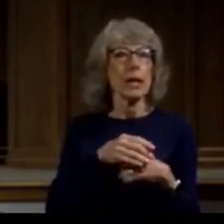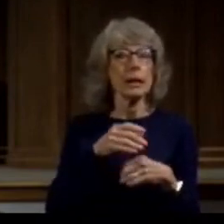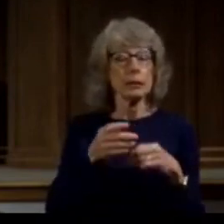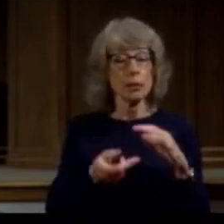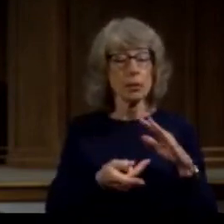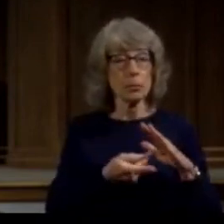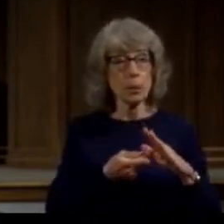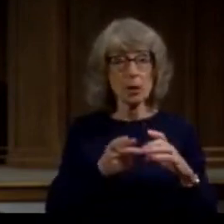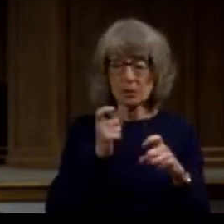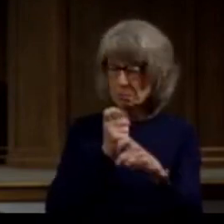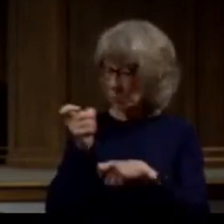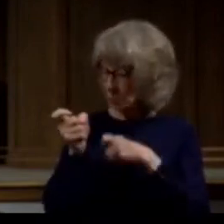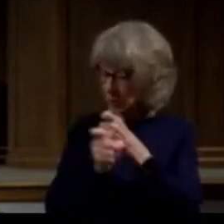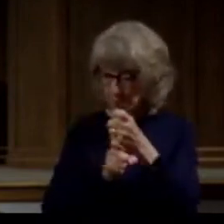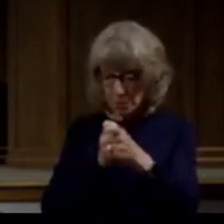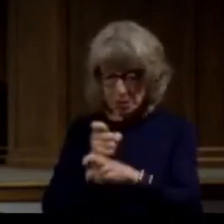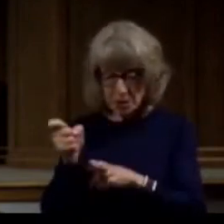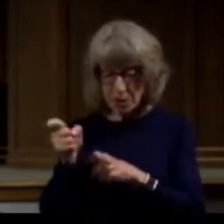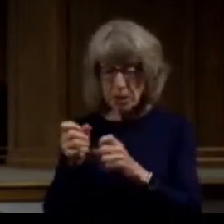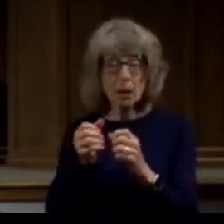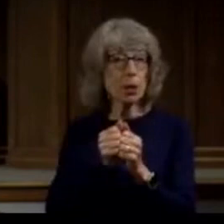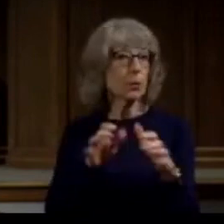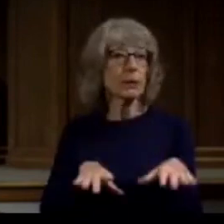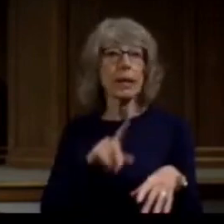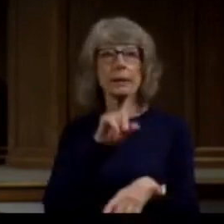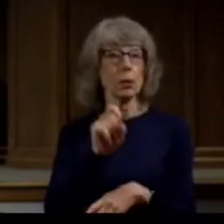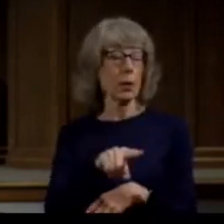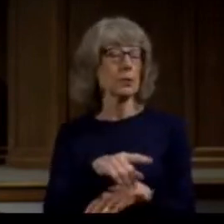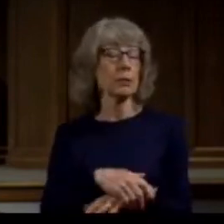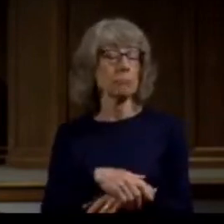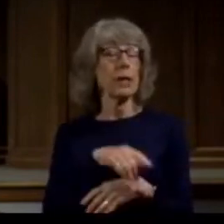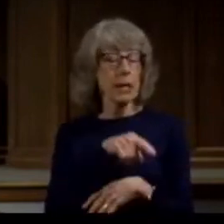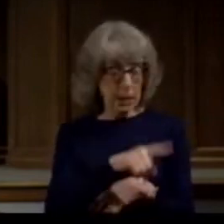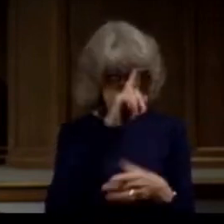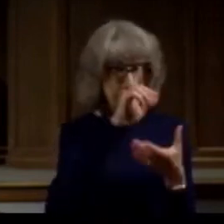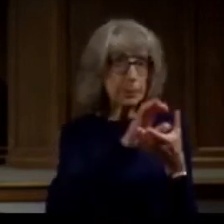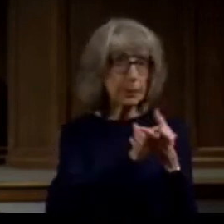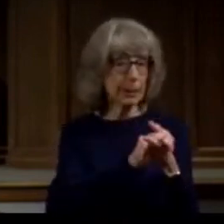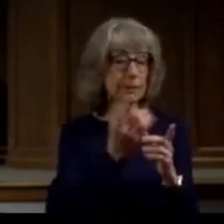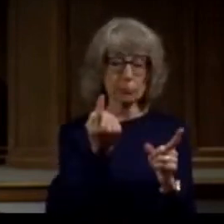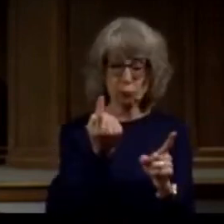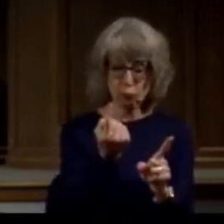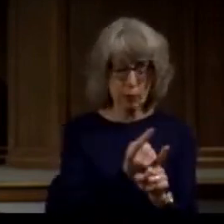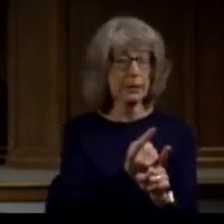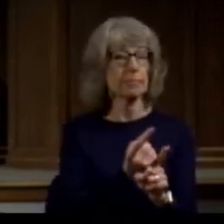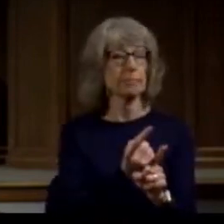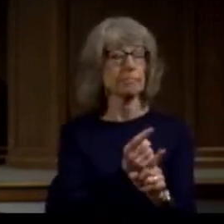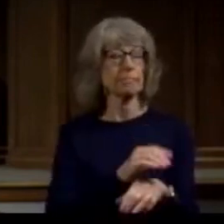question in his mind that what he is doing is right.